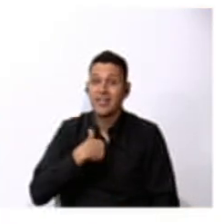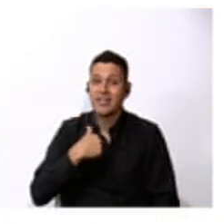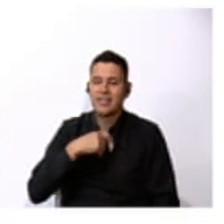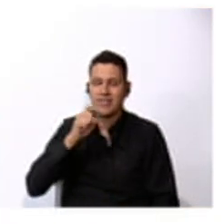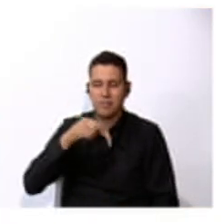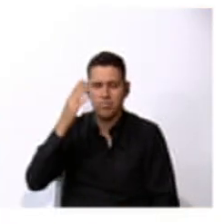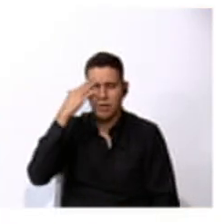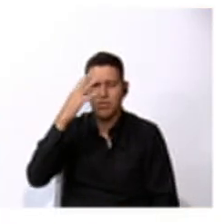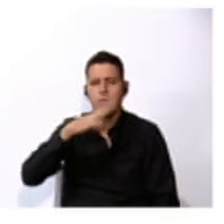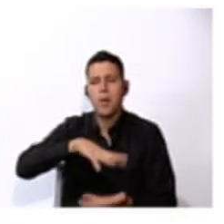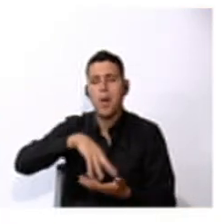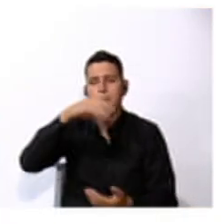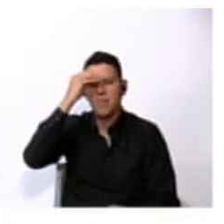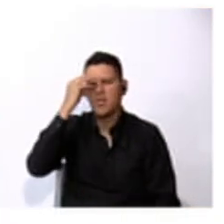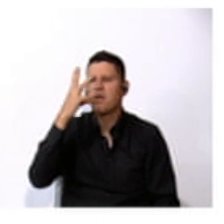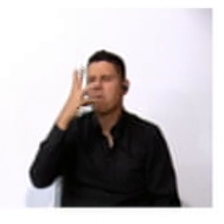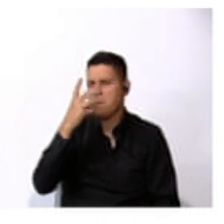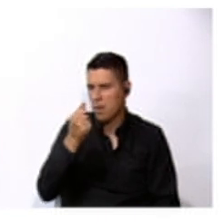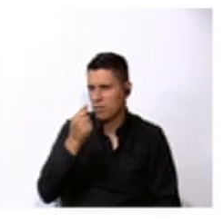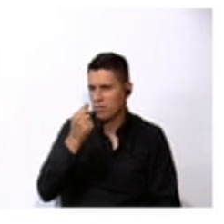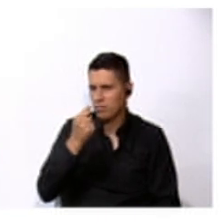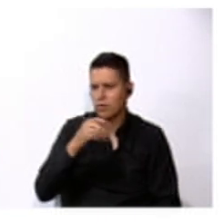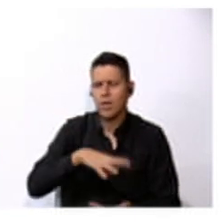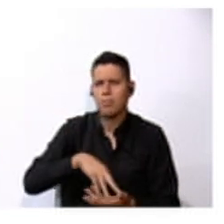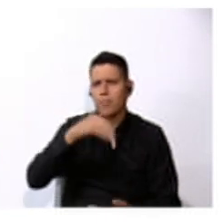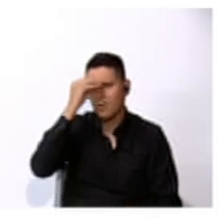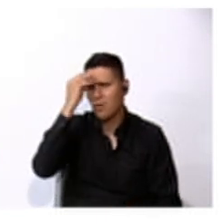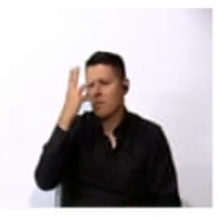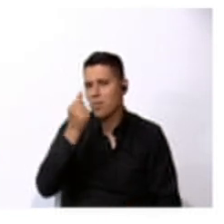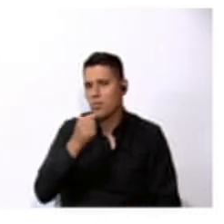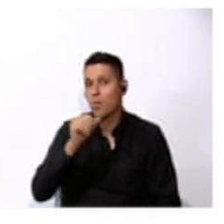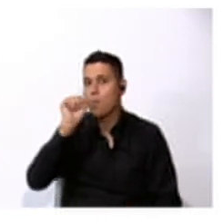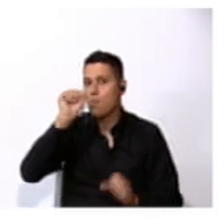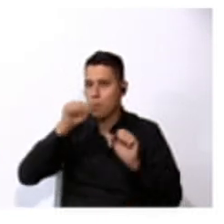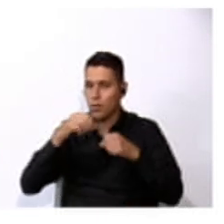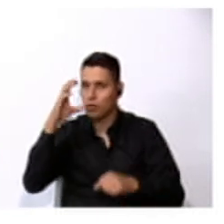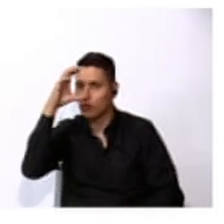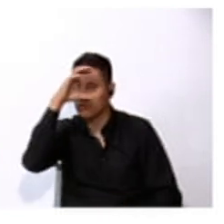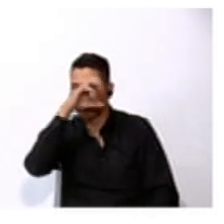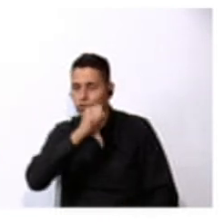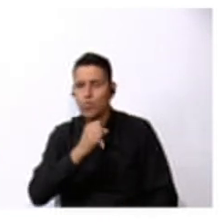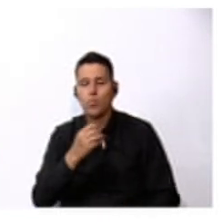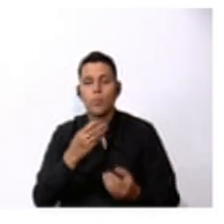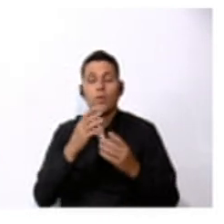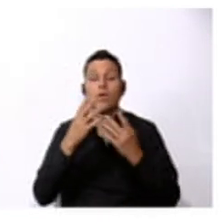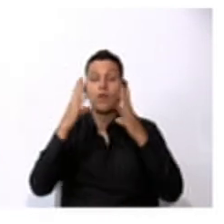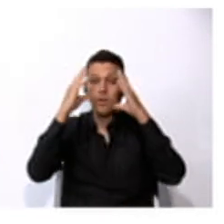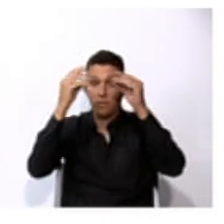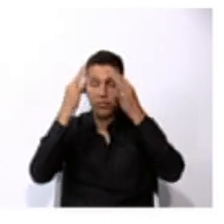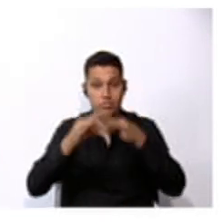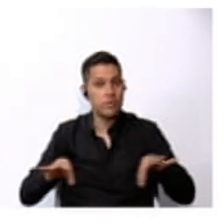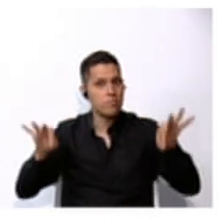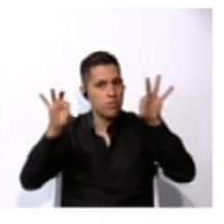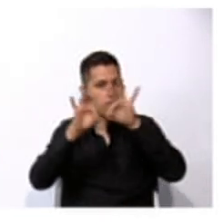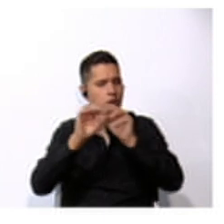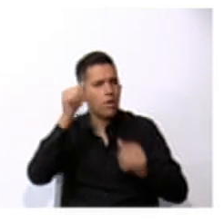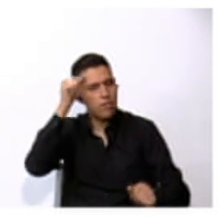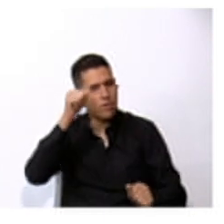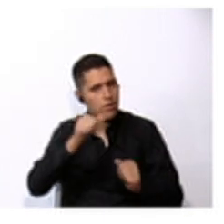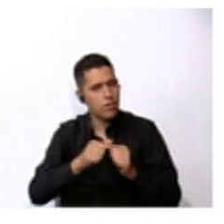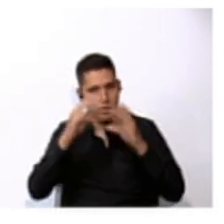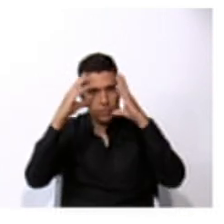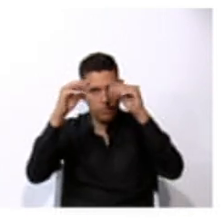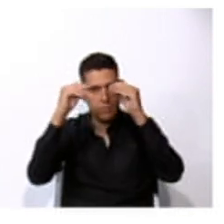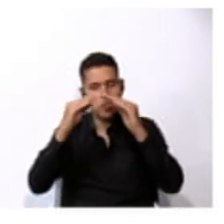How much did we learn? I can identify the most important information. Yes. Remember the information of